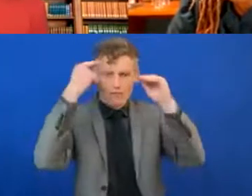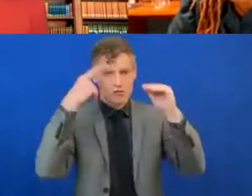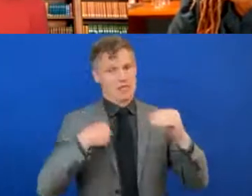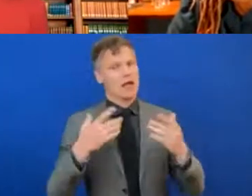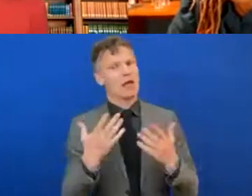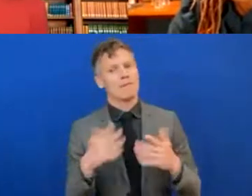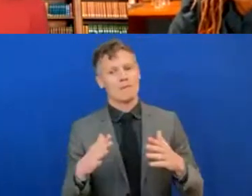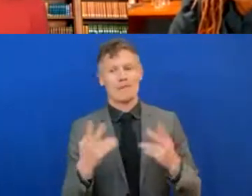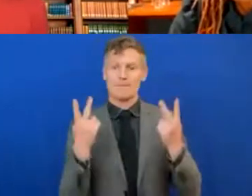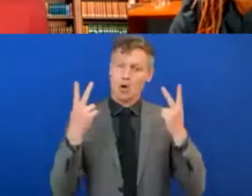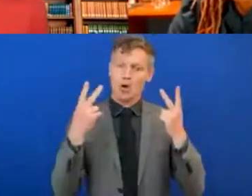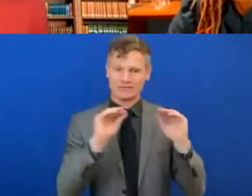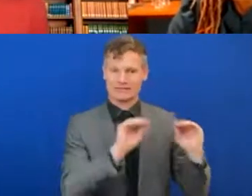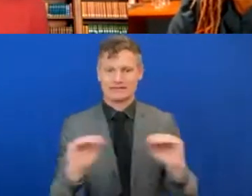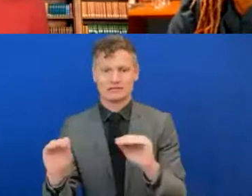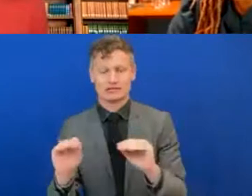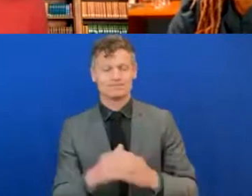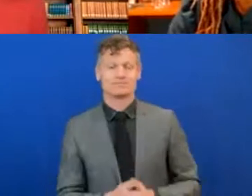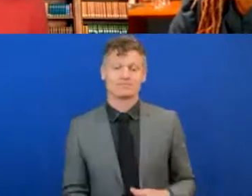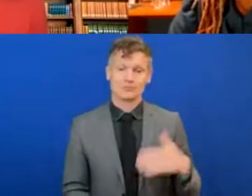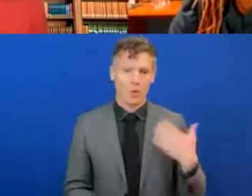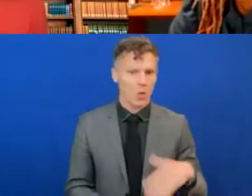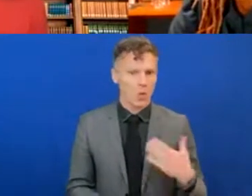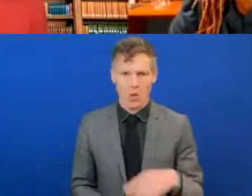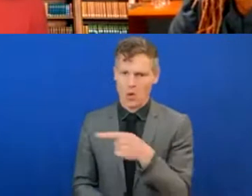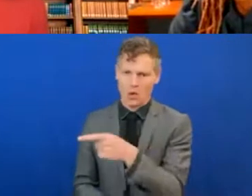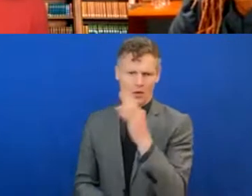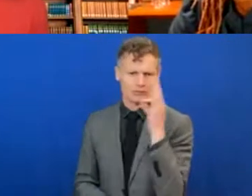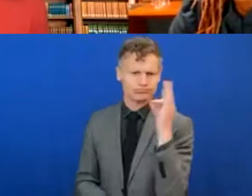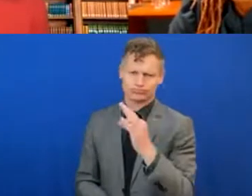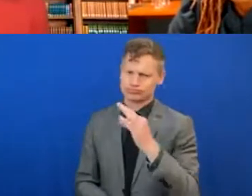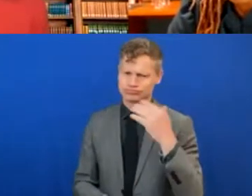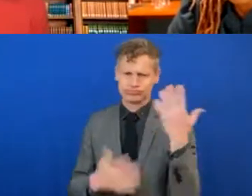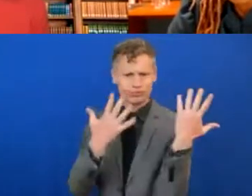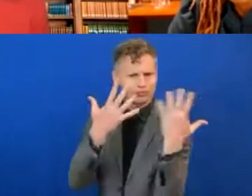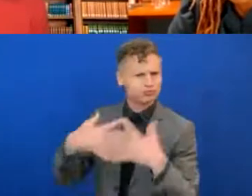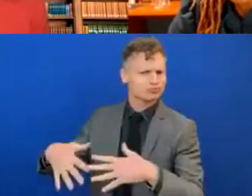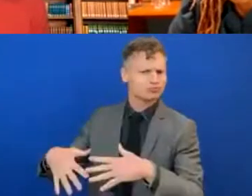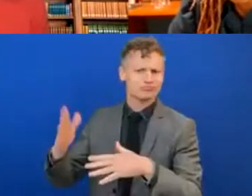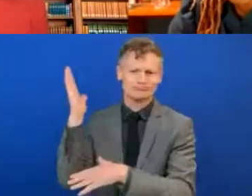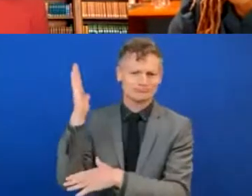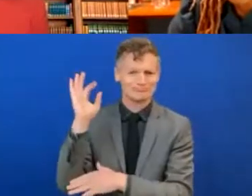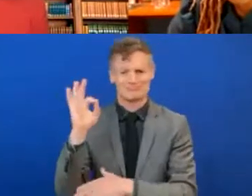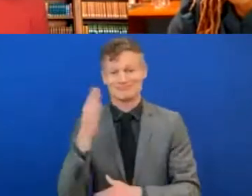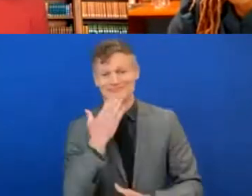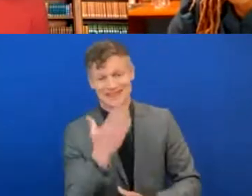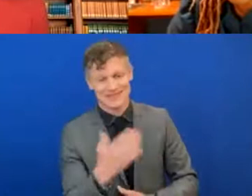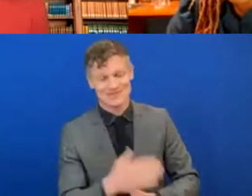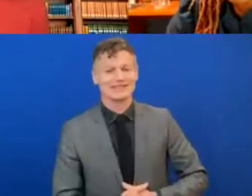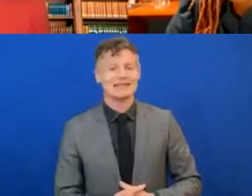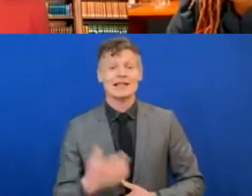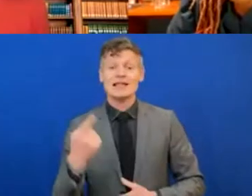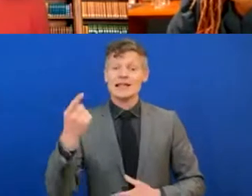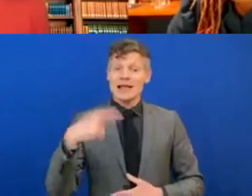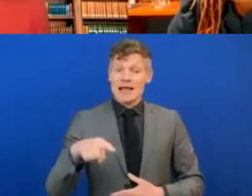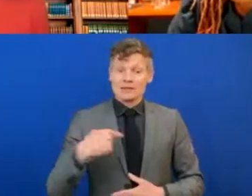Wow, Joanne, eloquent. You're a great exponent of these issues. Thank you for that. Next, I would like to ask, we're going to go to